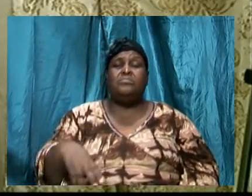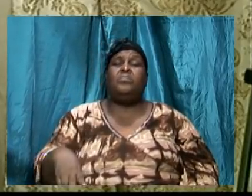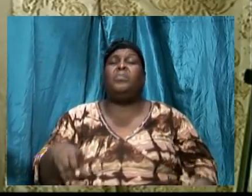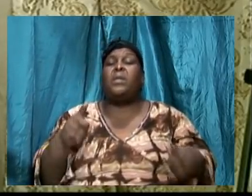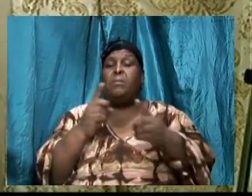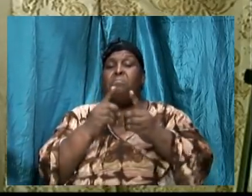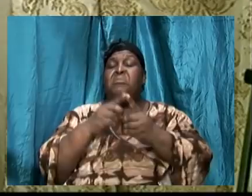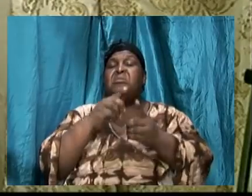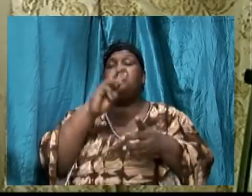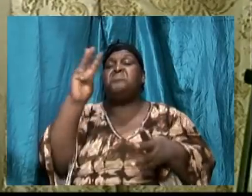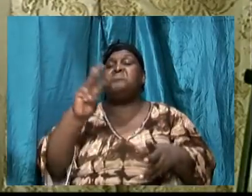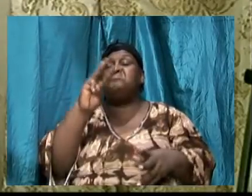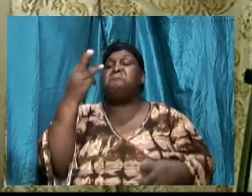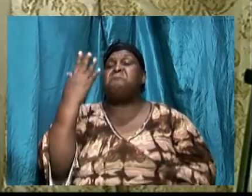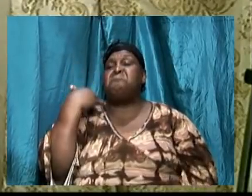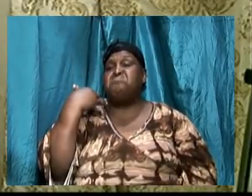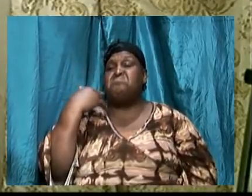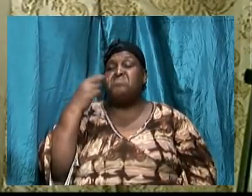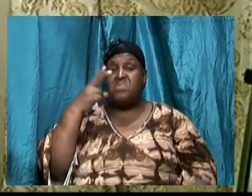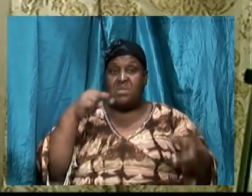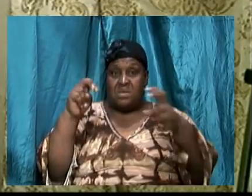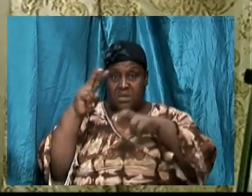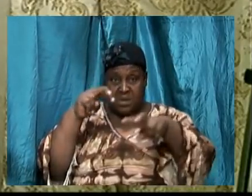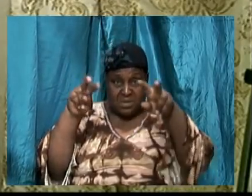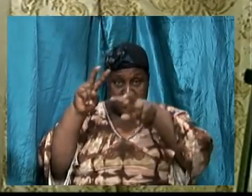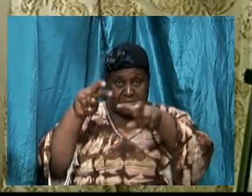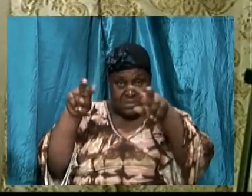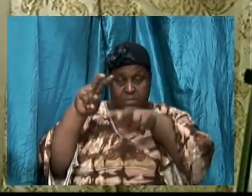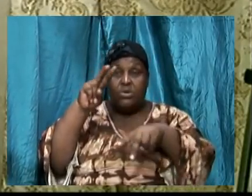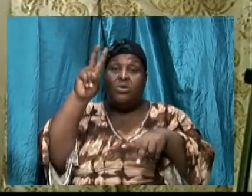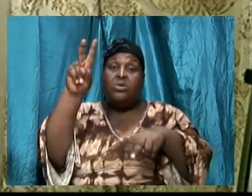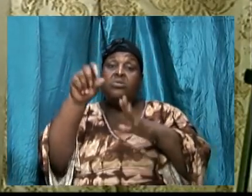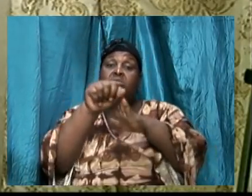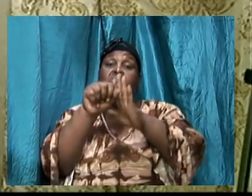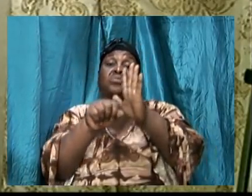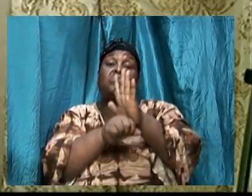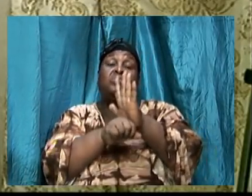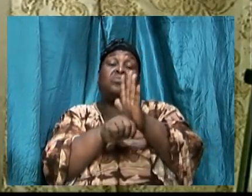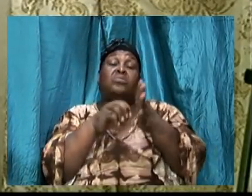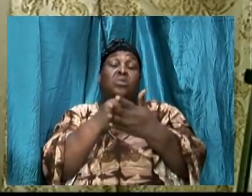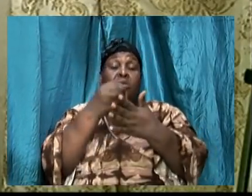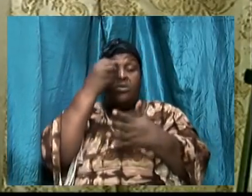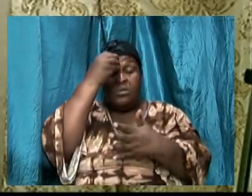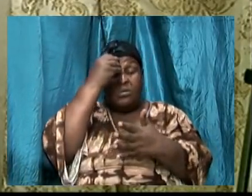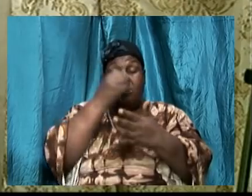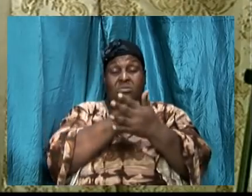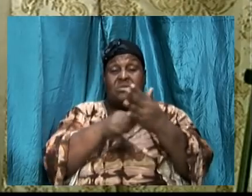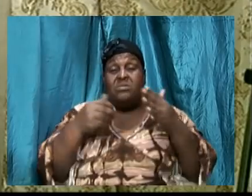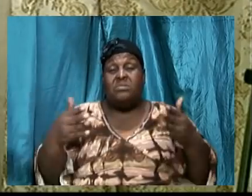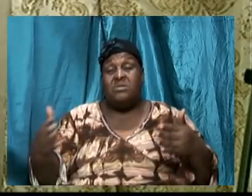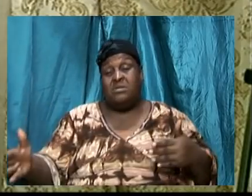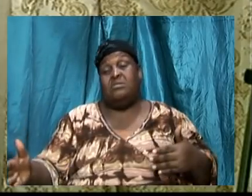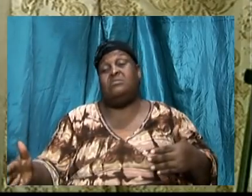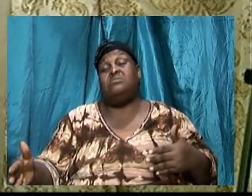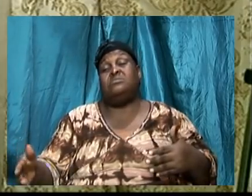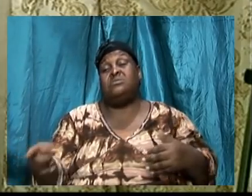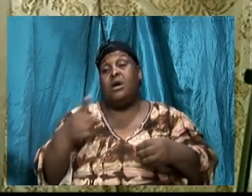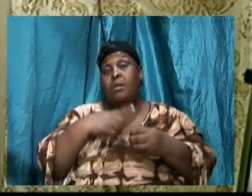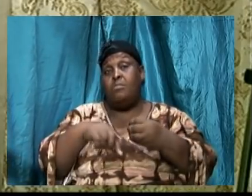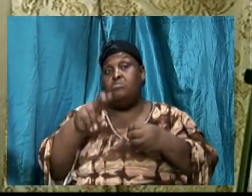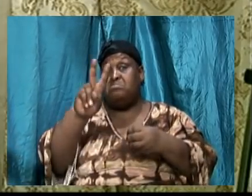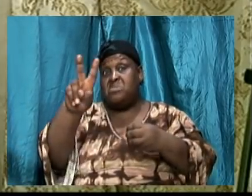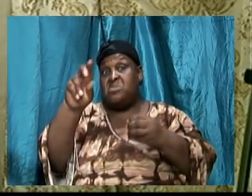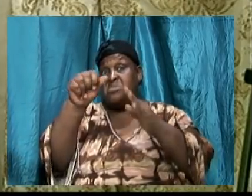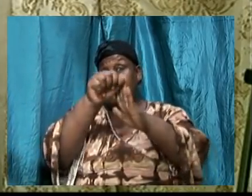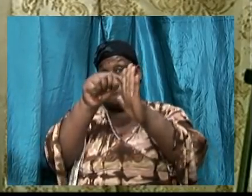scriptures because we learned some things from those scriptures that I believe a lot of folks did not know before.